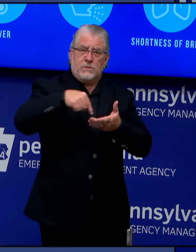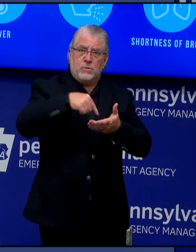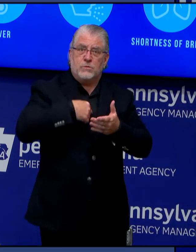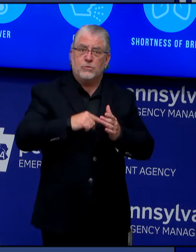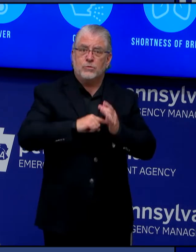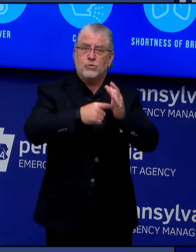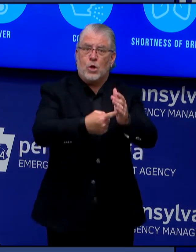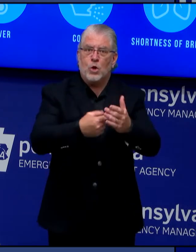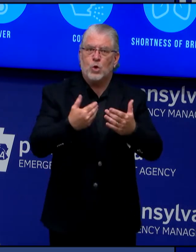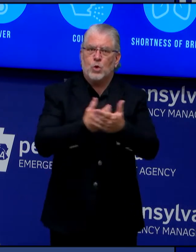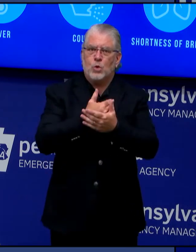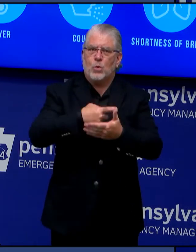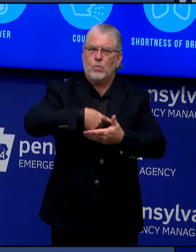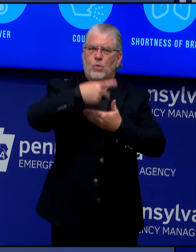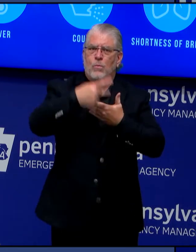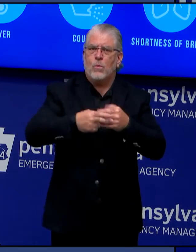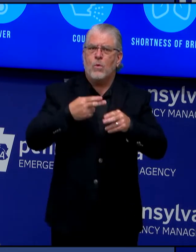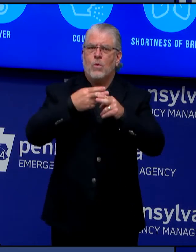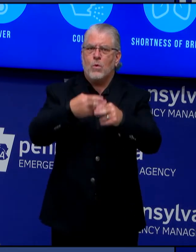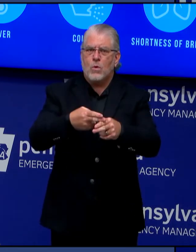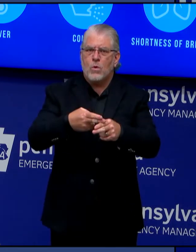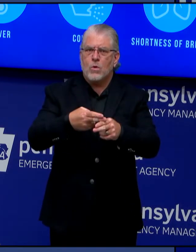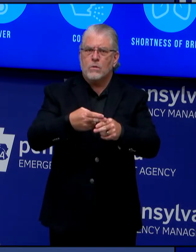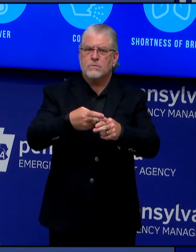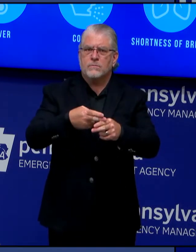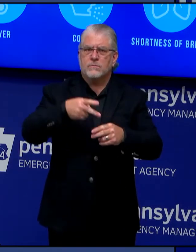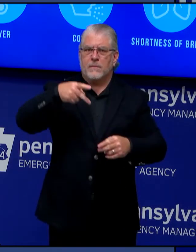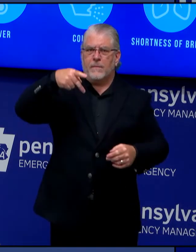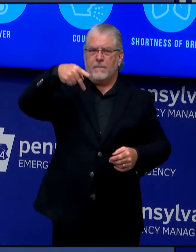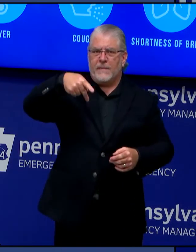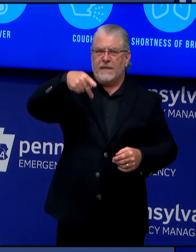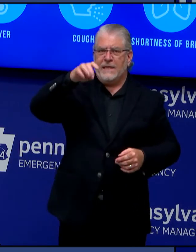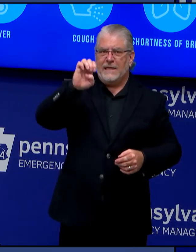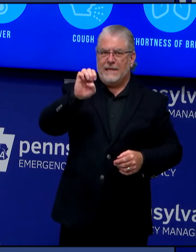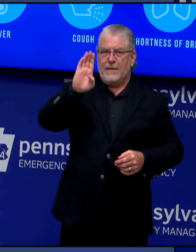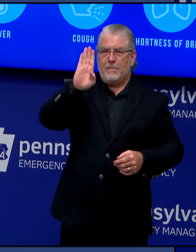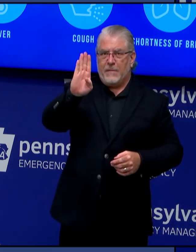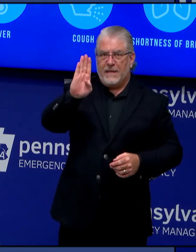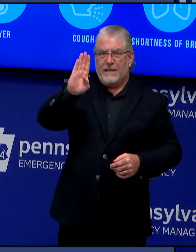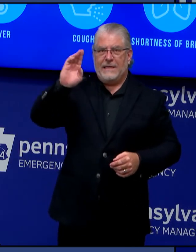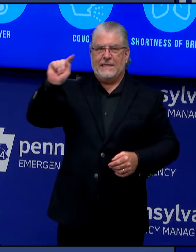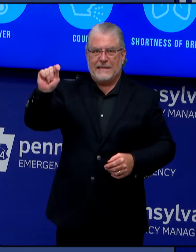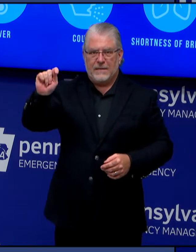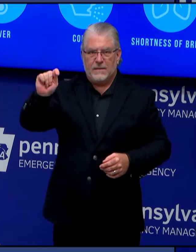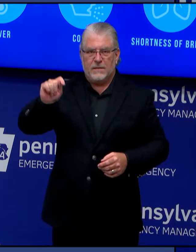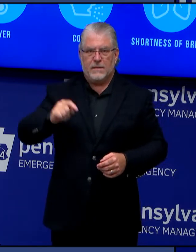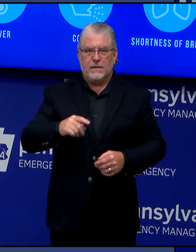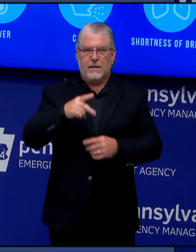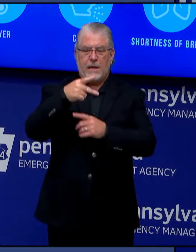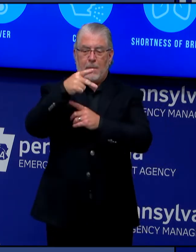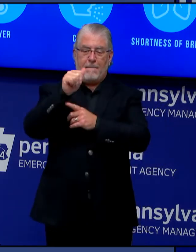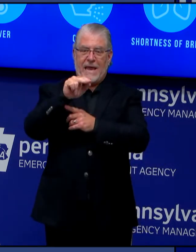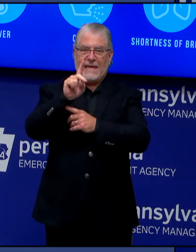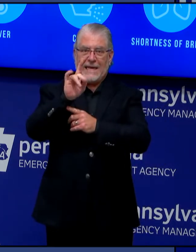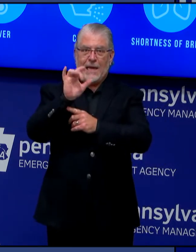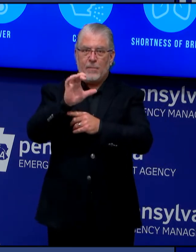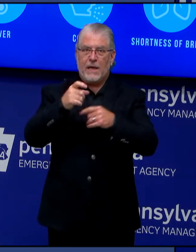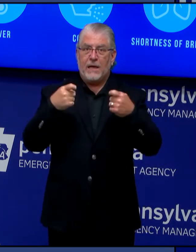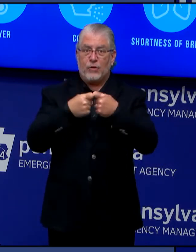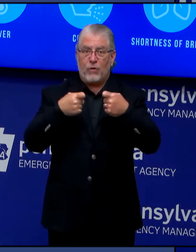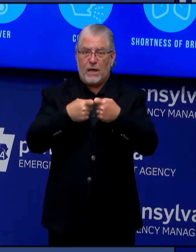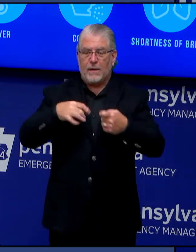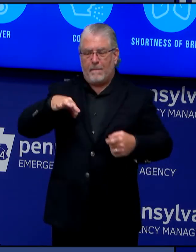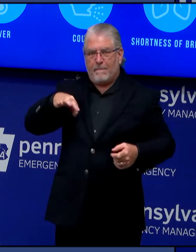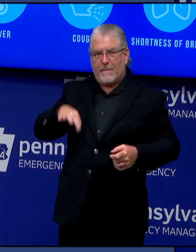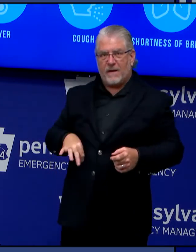Benefit Transfer Program, or PEBT. The Wolf Administration pursued and received approval from the United